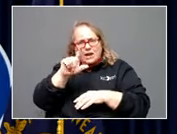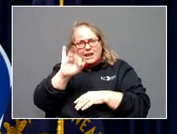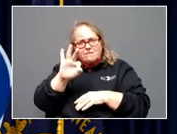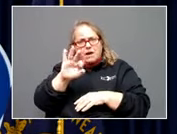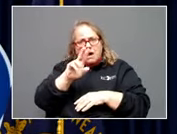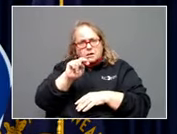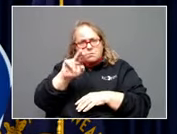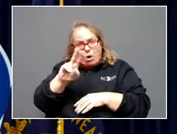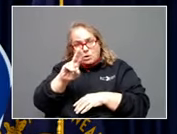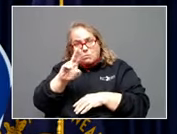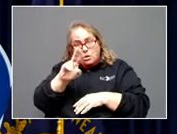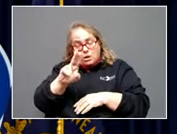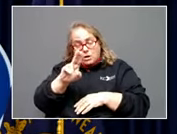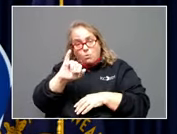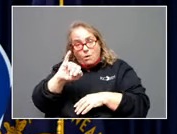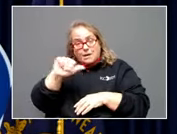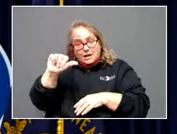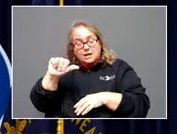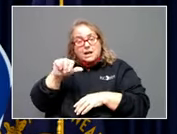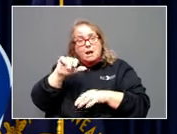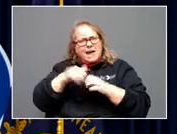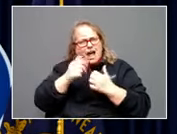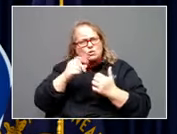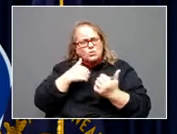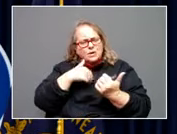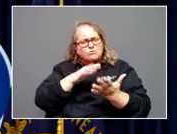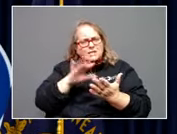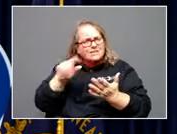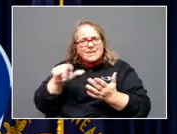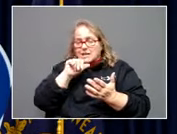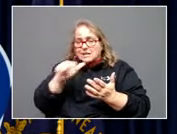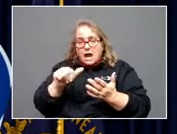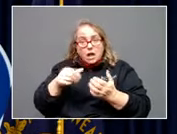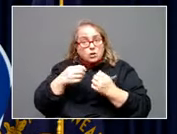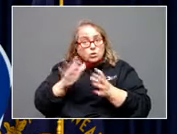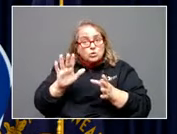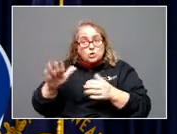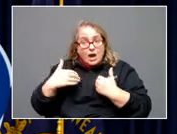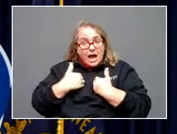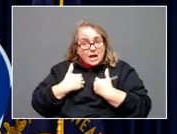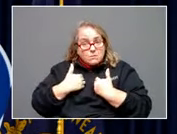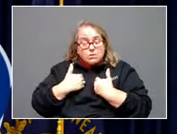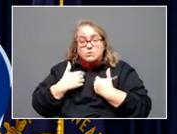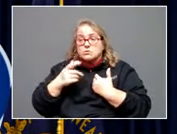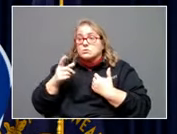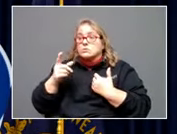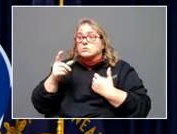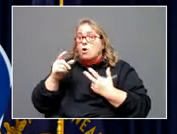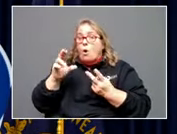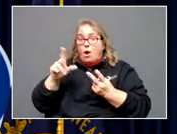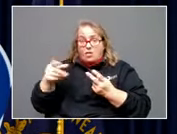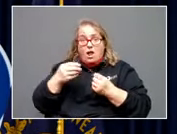do we address if they didn't lose their livestock or they lost their